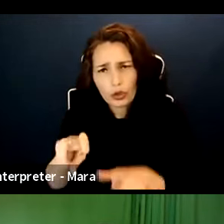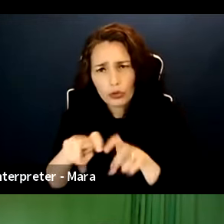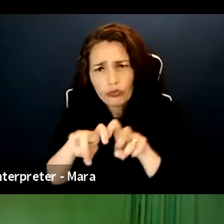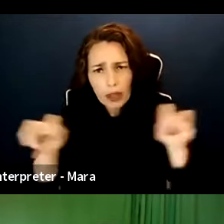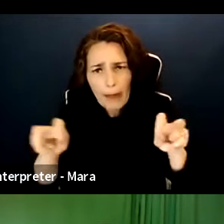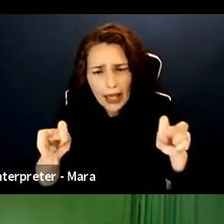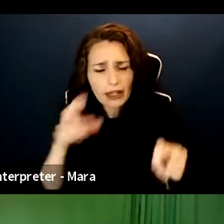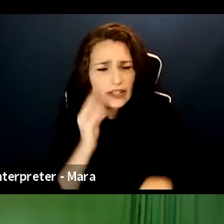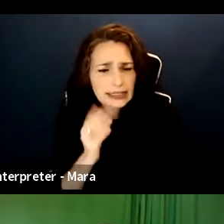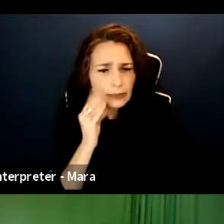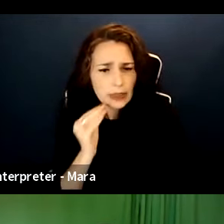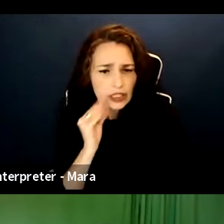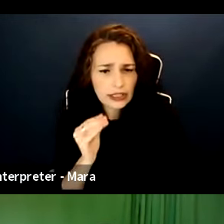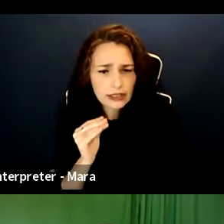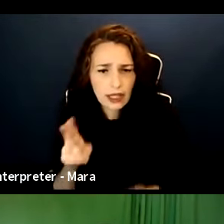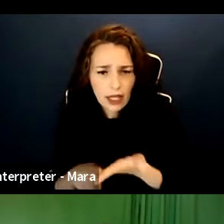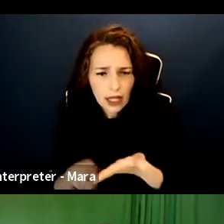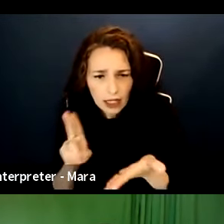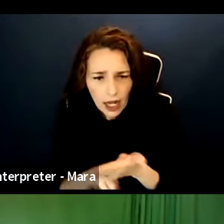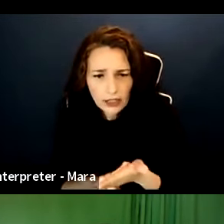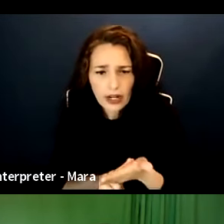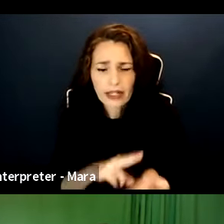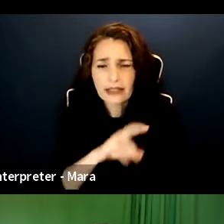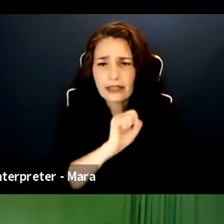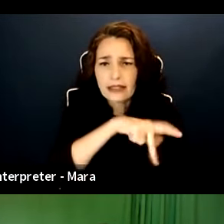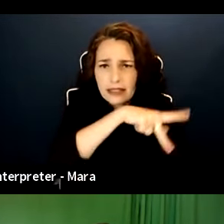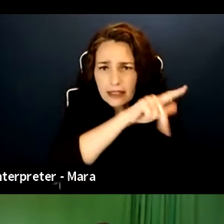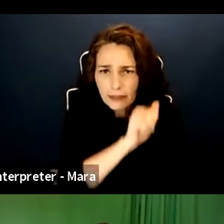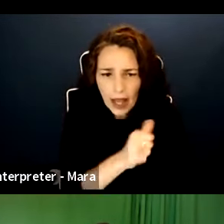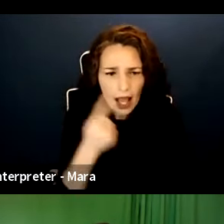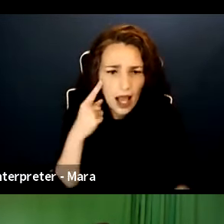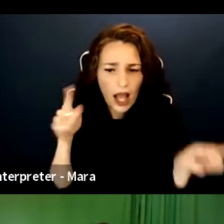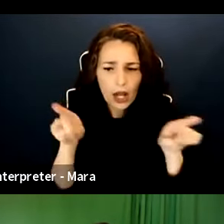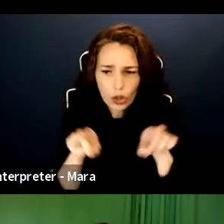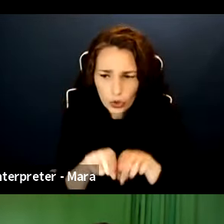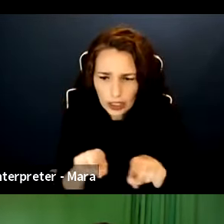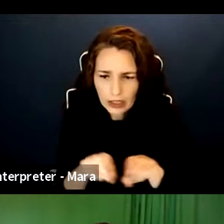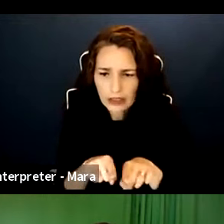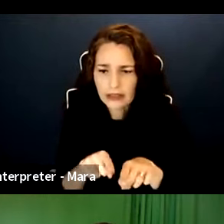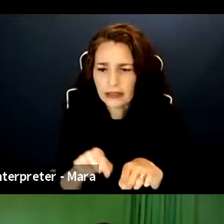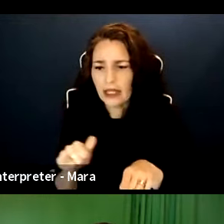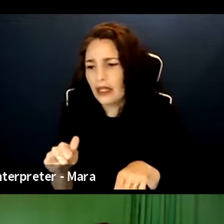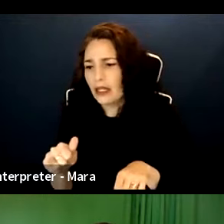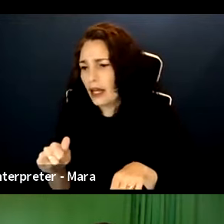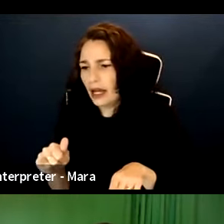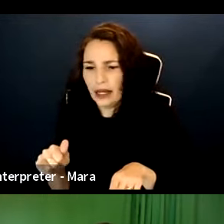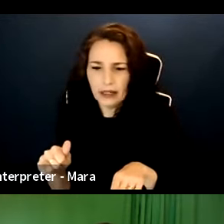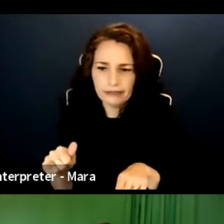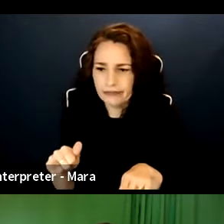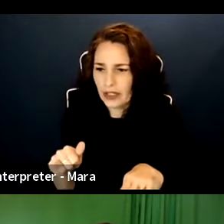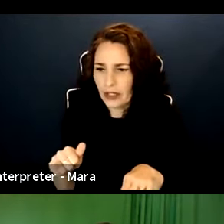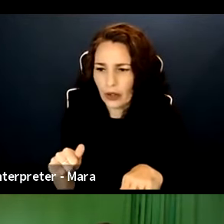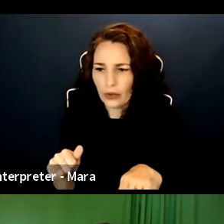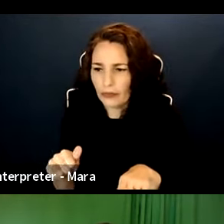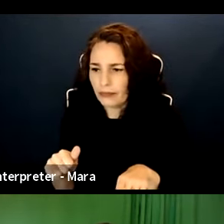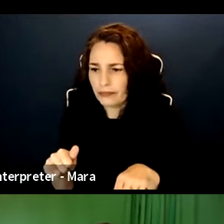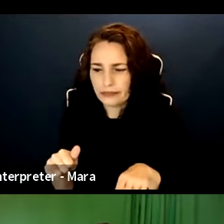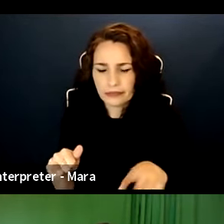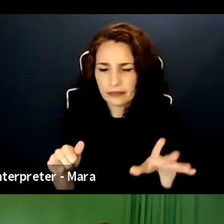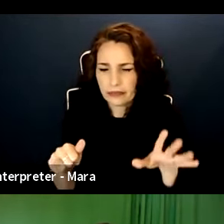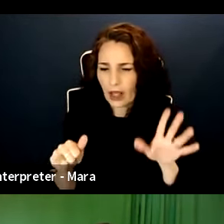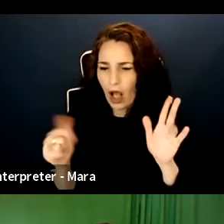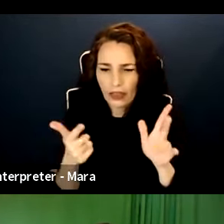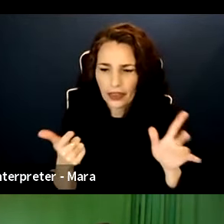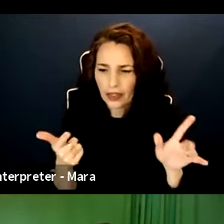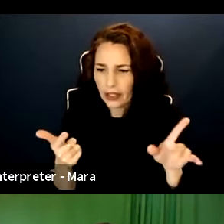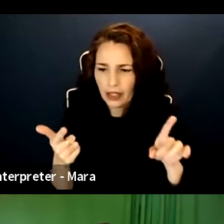we know that's not a big hurdle. And this, you the schedule G's and the time sheets and performer contracts aren't that difficult